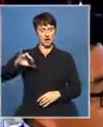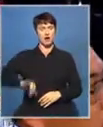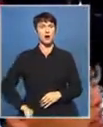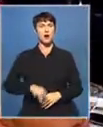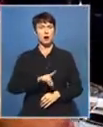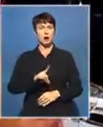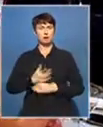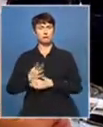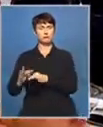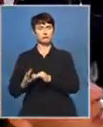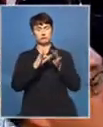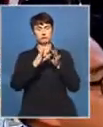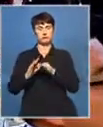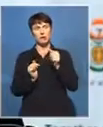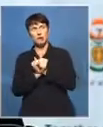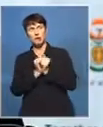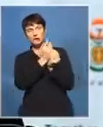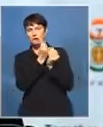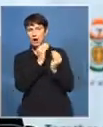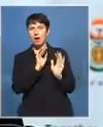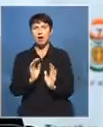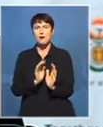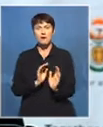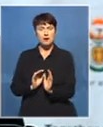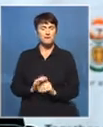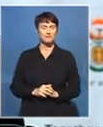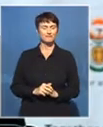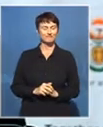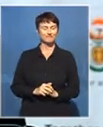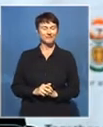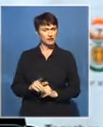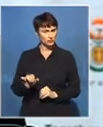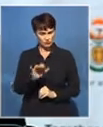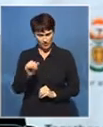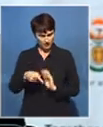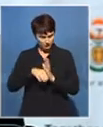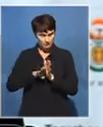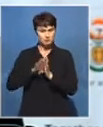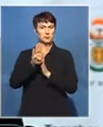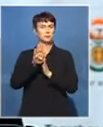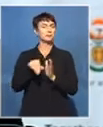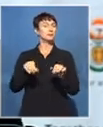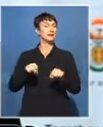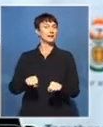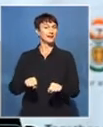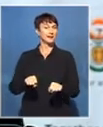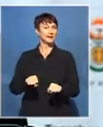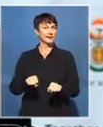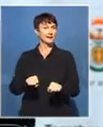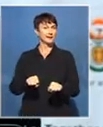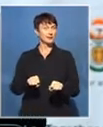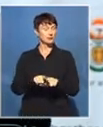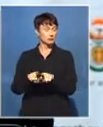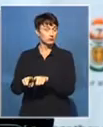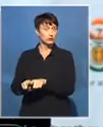provided great learning opportunities for South Africa, particularly in terms